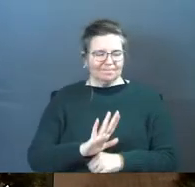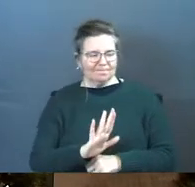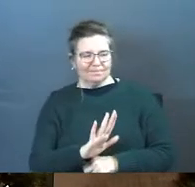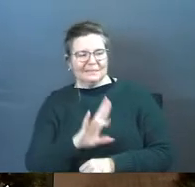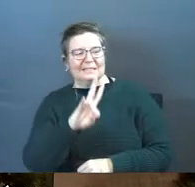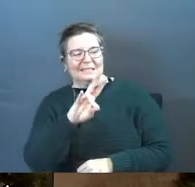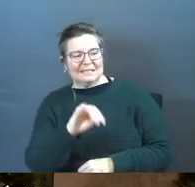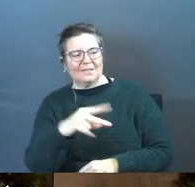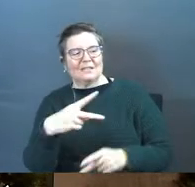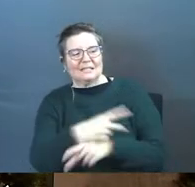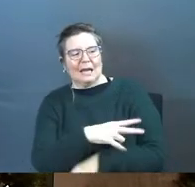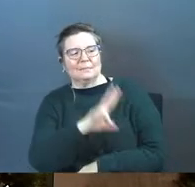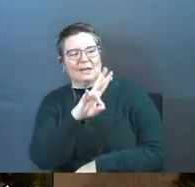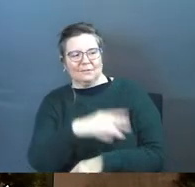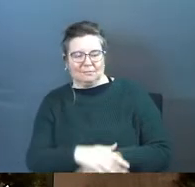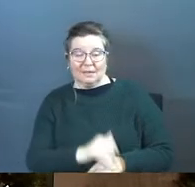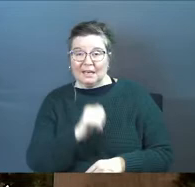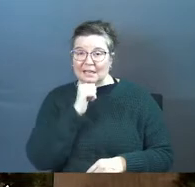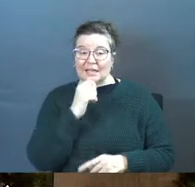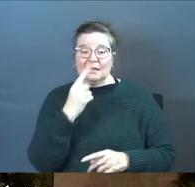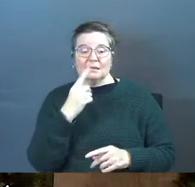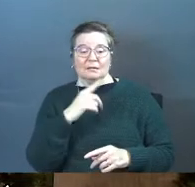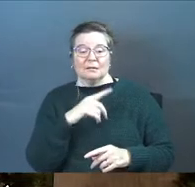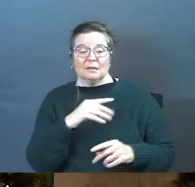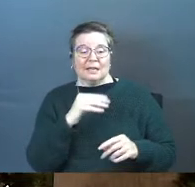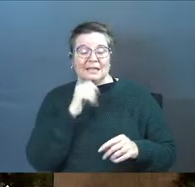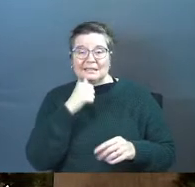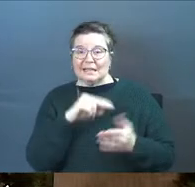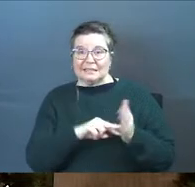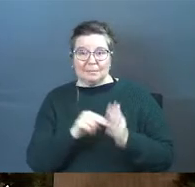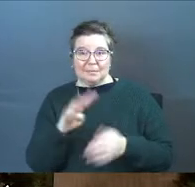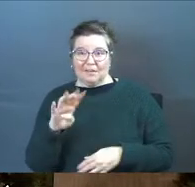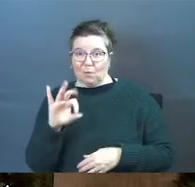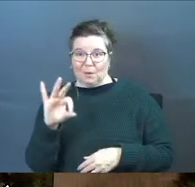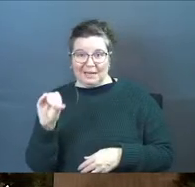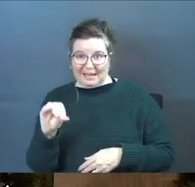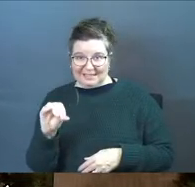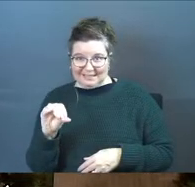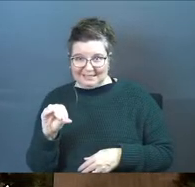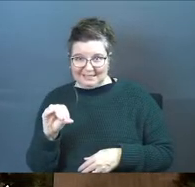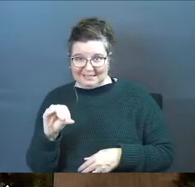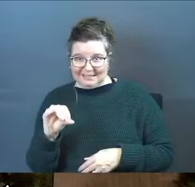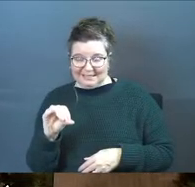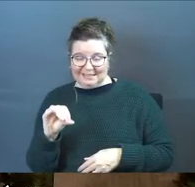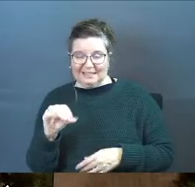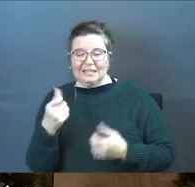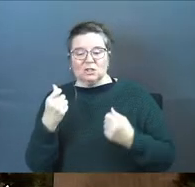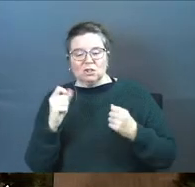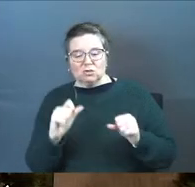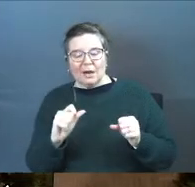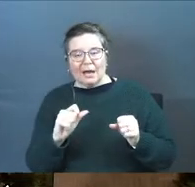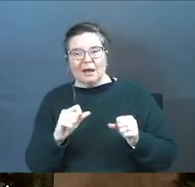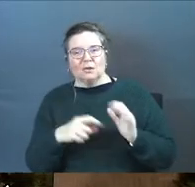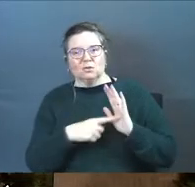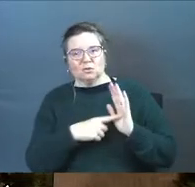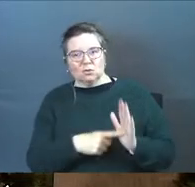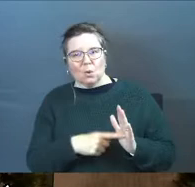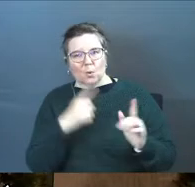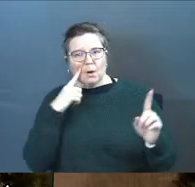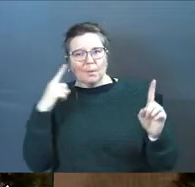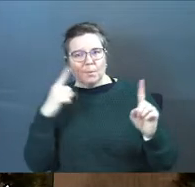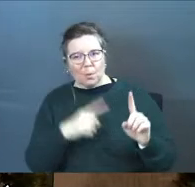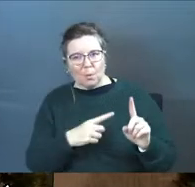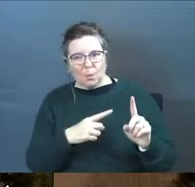nope, 70 times seven. And he doesn't for you math people mean 490. Amen. He's trying to give us a number